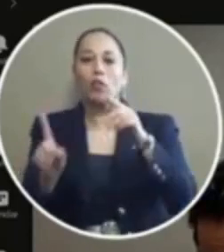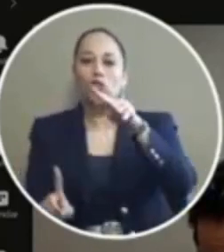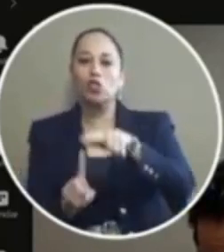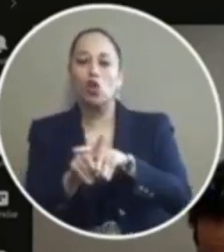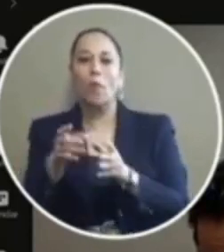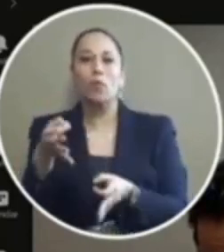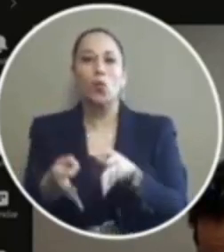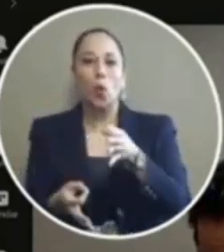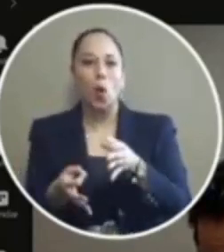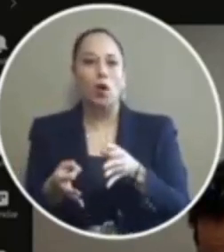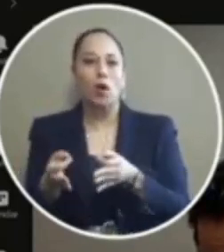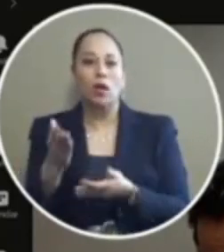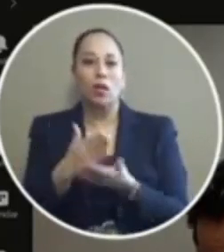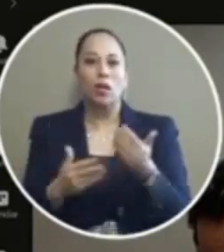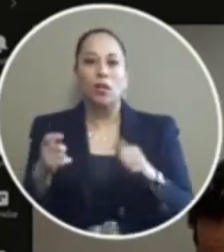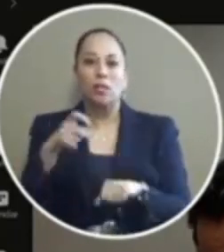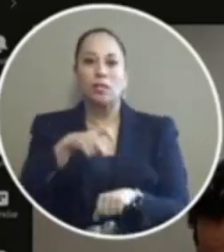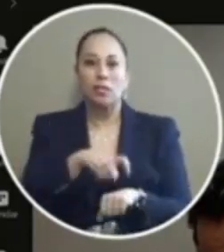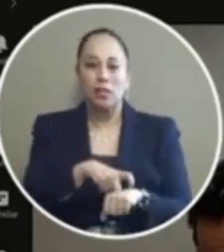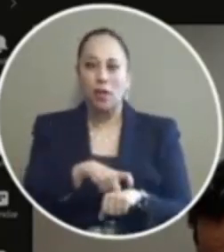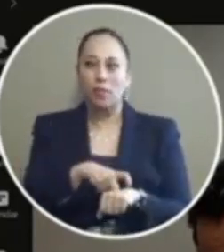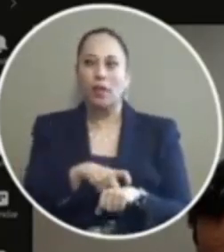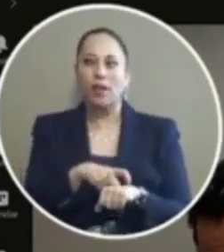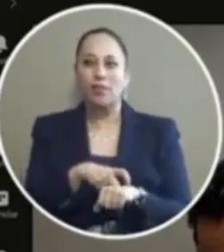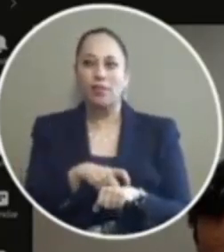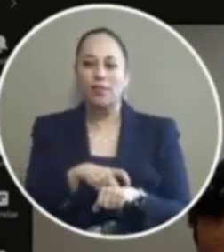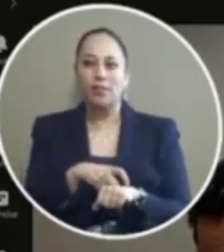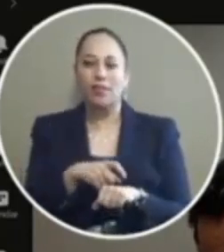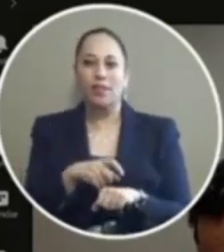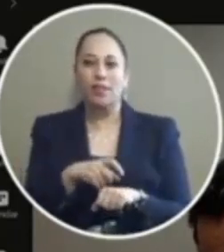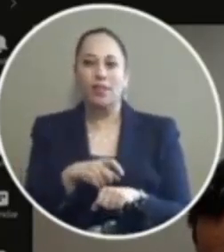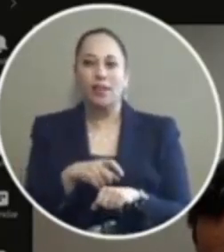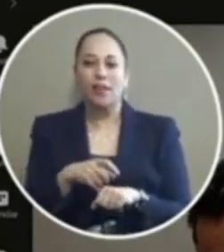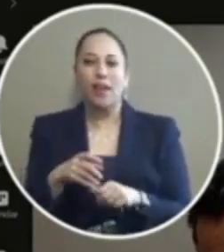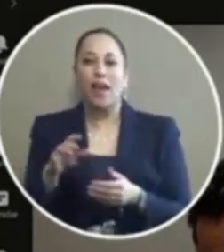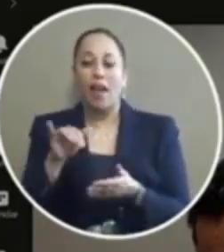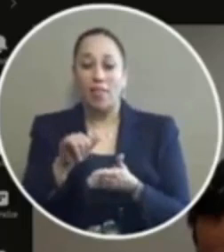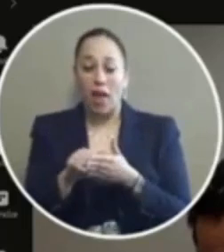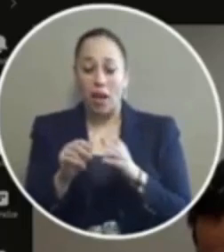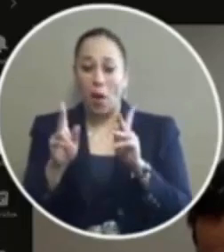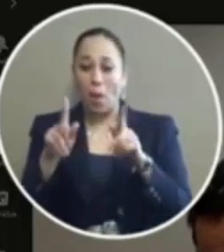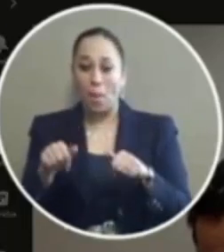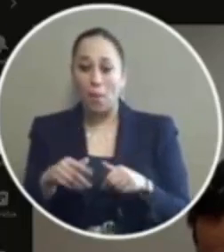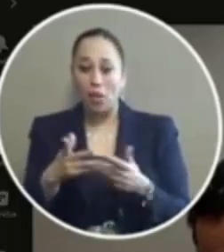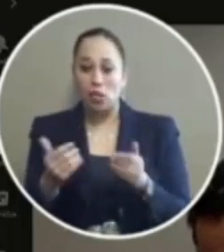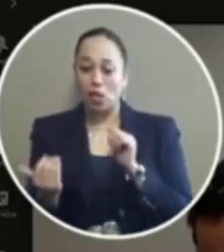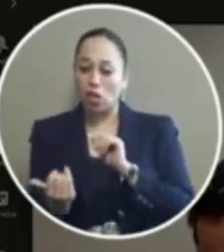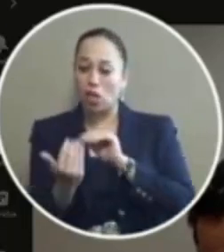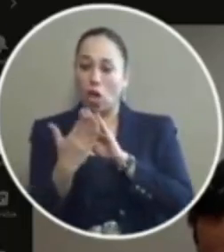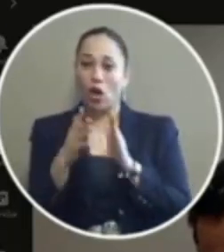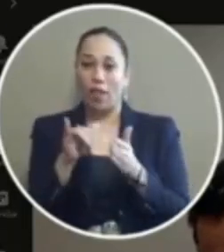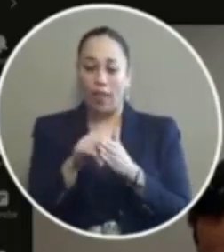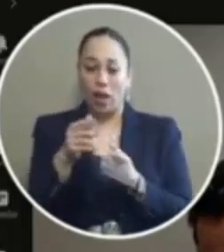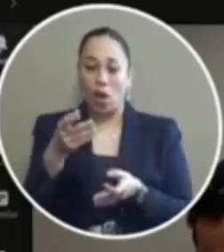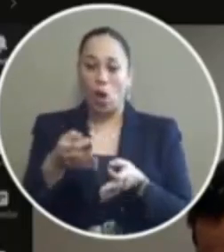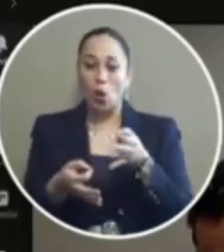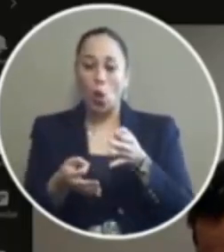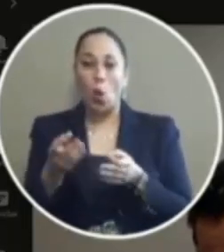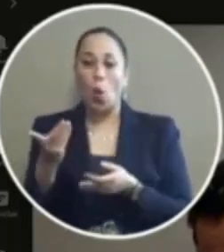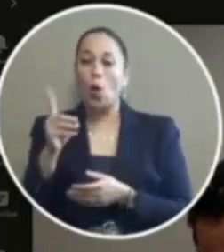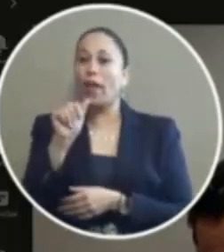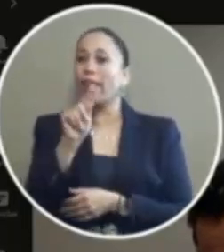sometime between that court date uh the the time that the person's encountered out on the street and the court date